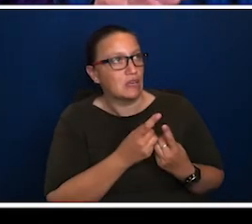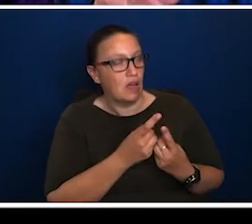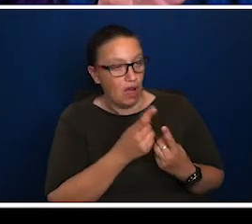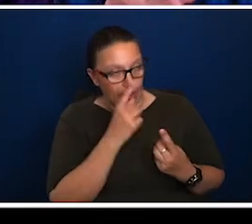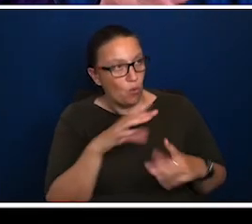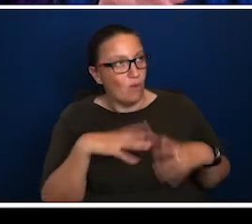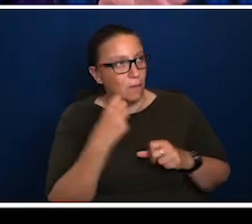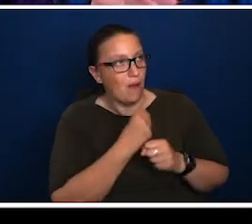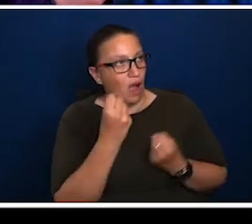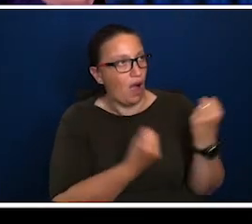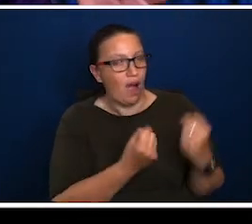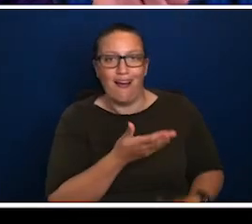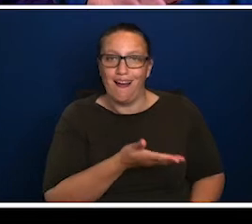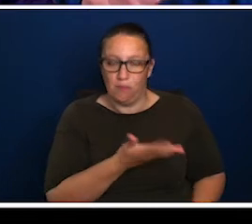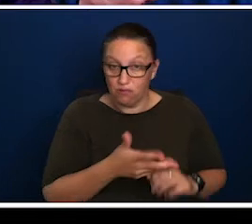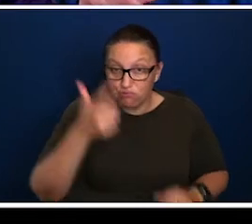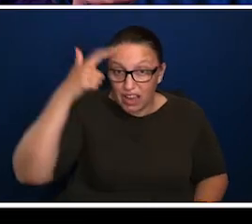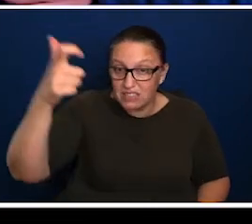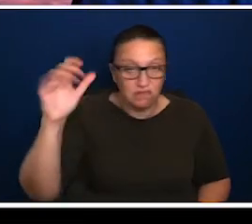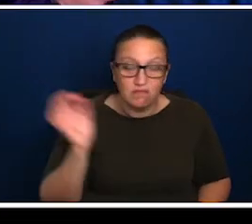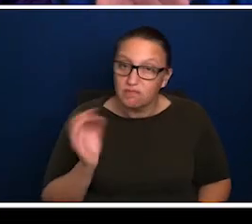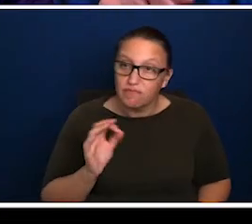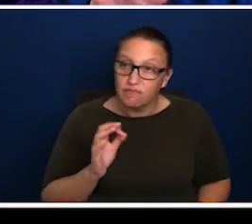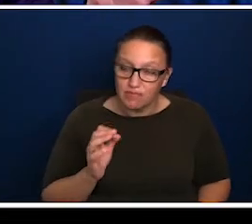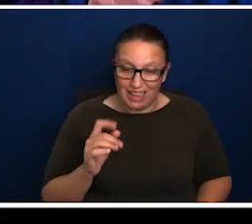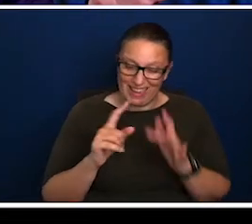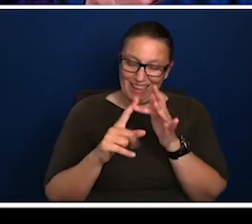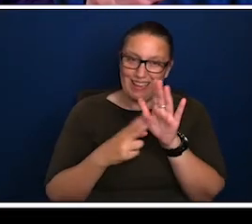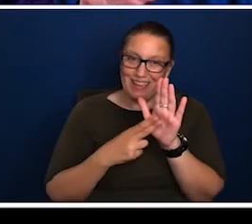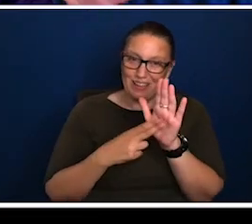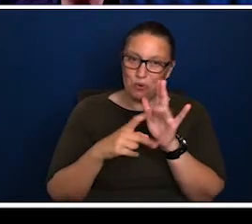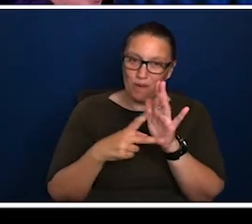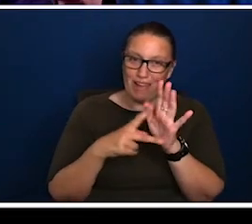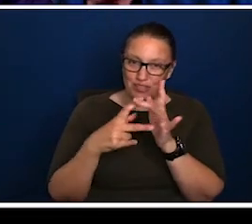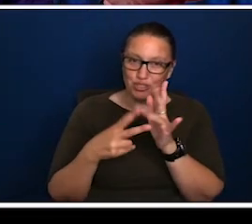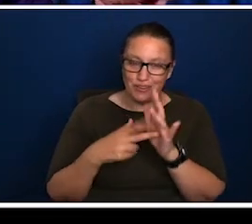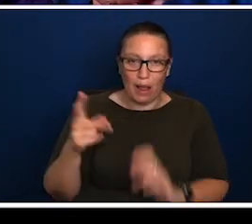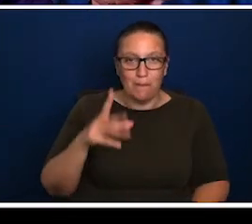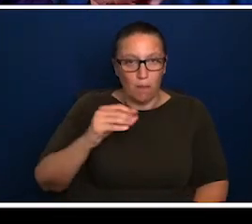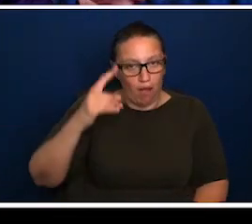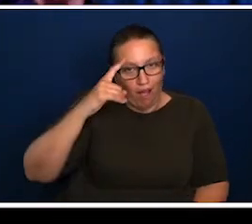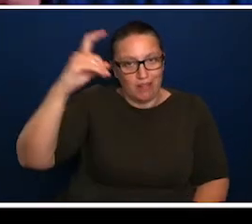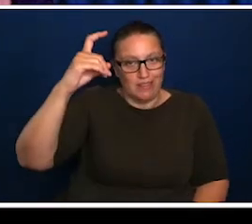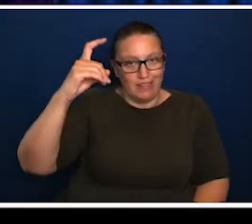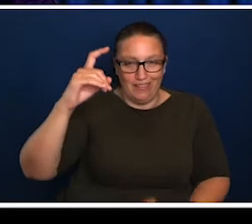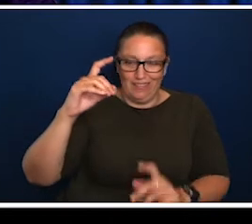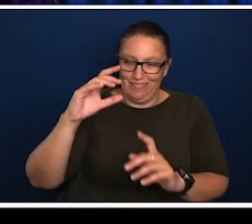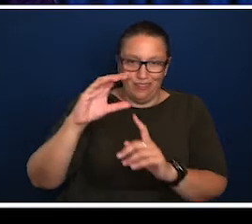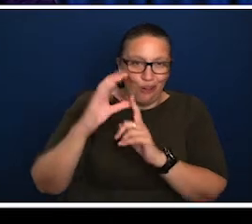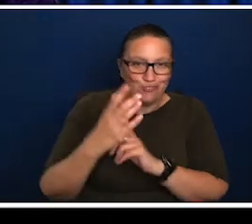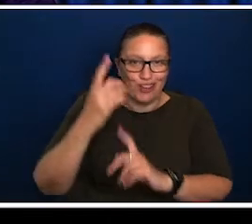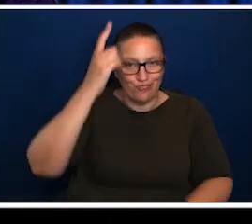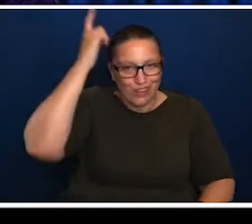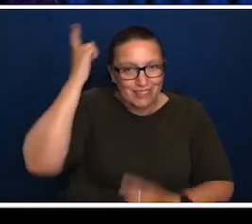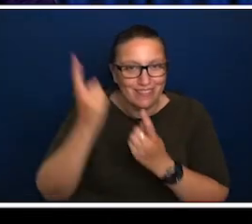hands me down a template to make an automobile, and then I just count up all the widgets and I've got a manufacturing sector. The,